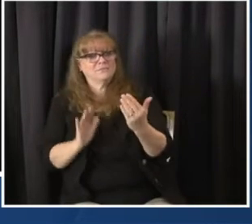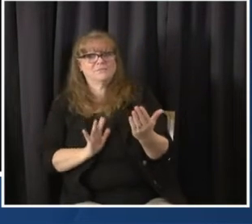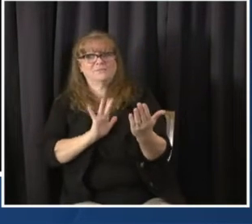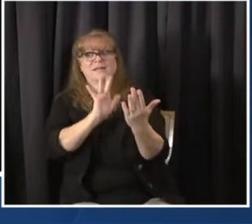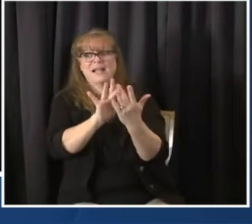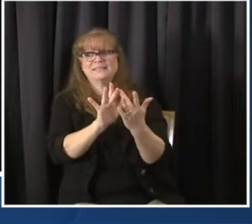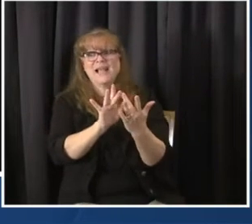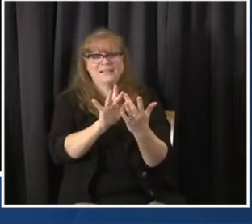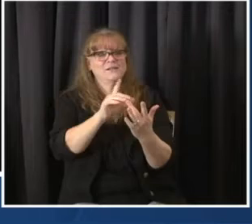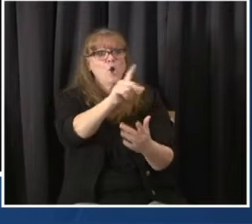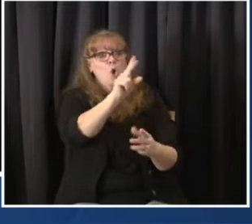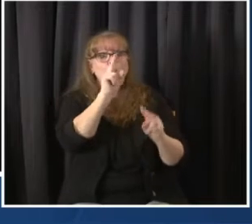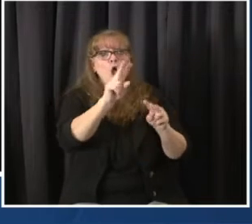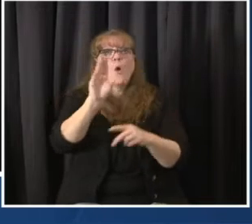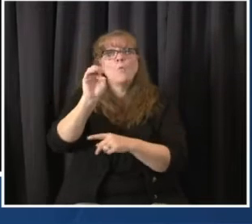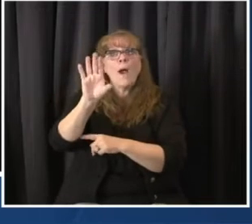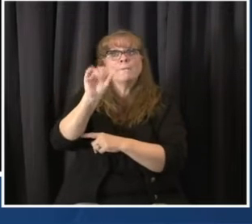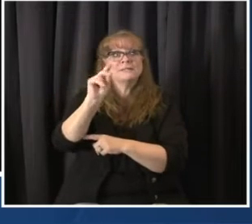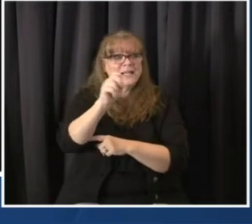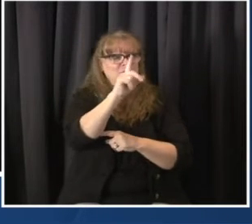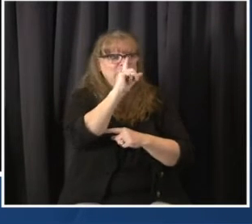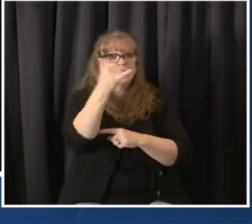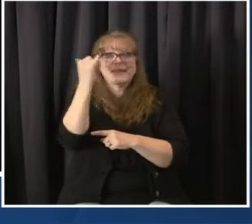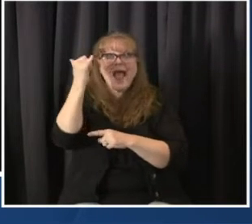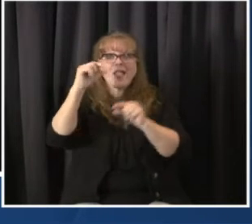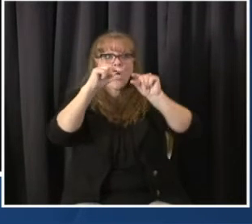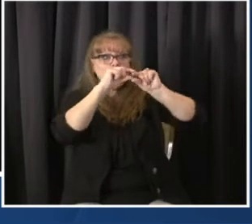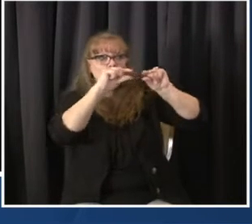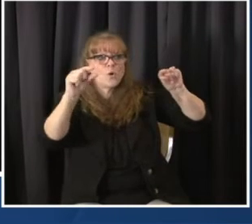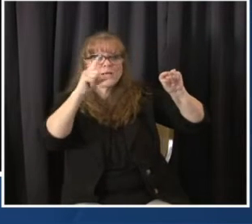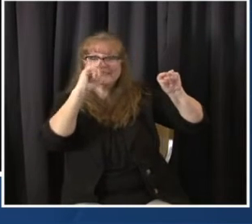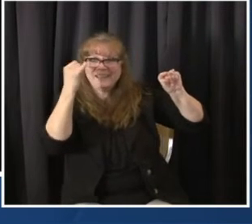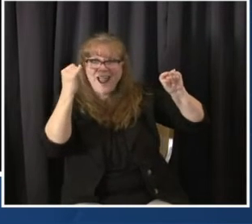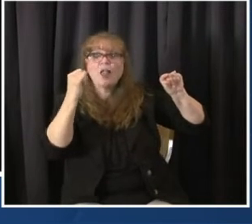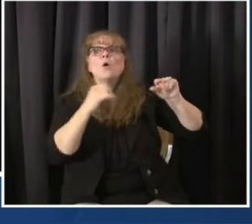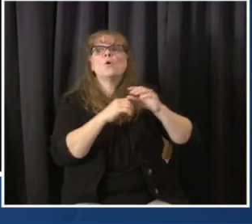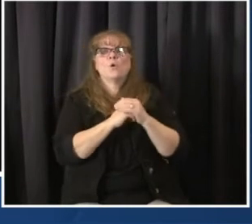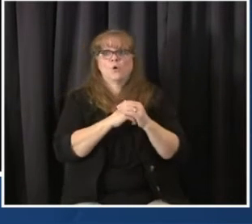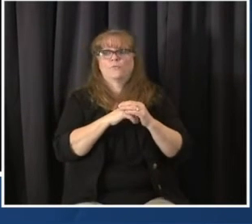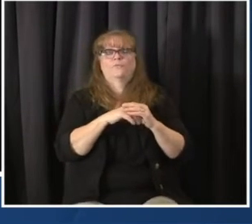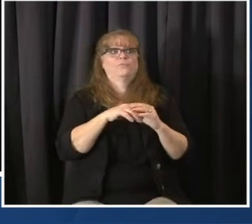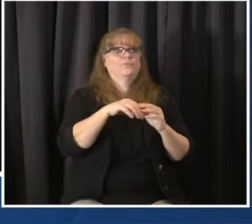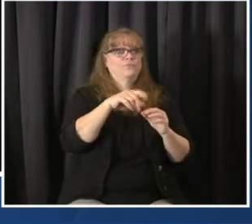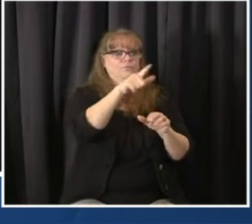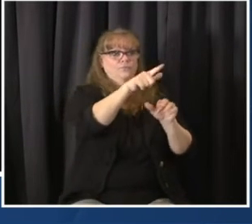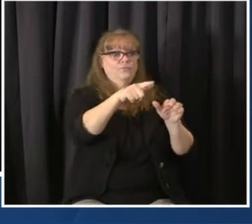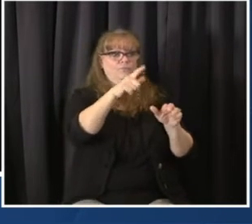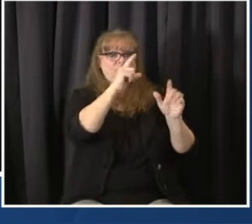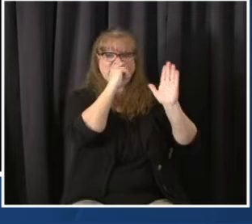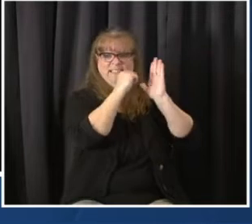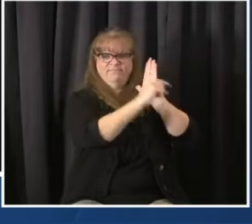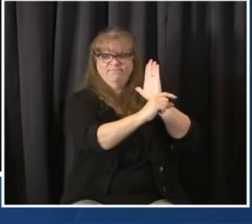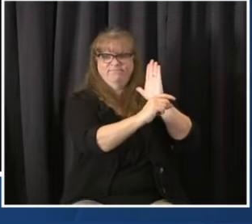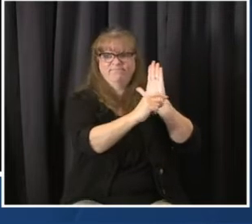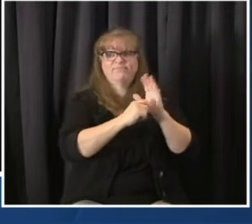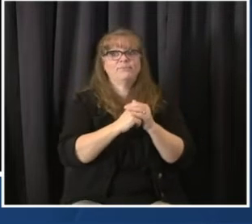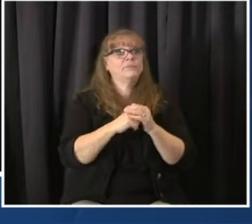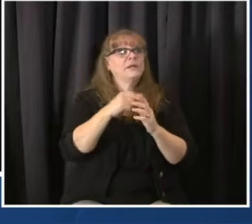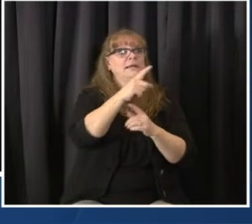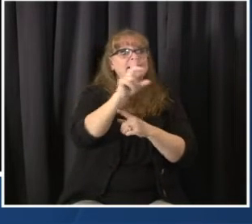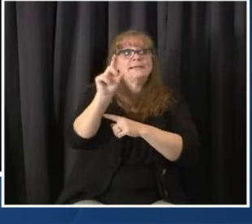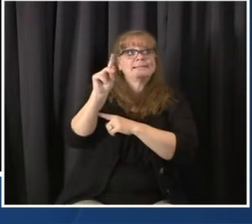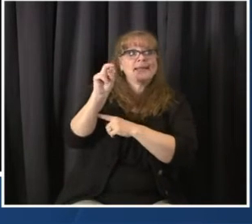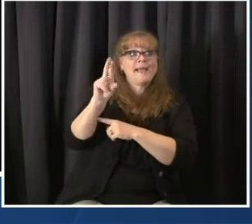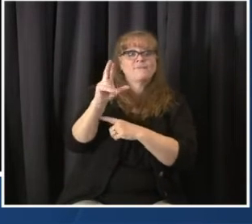Health. They're currently making appointments with their patients 70 and up. They also have a website and they're inviting everybody